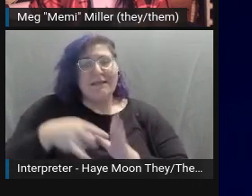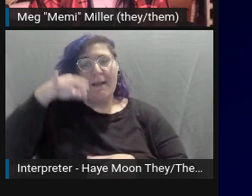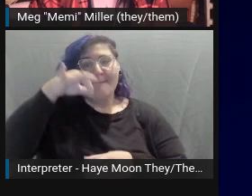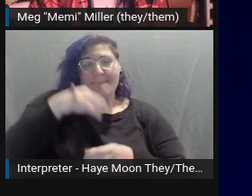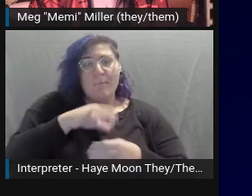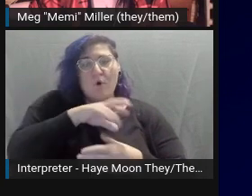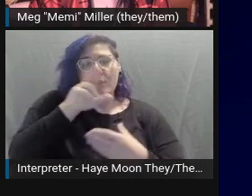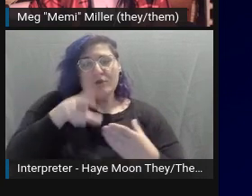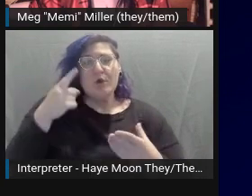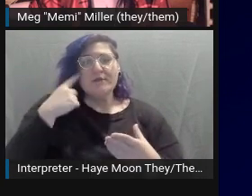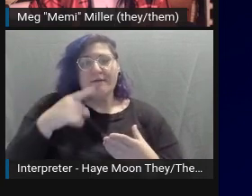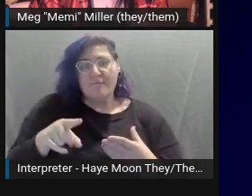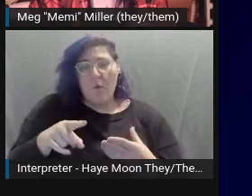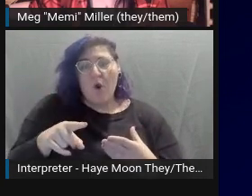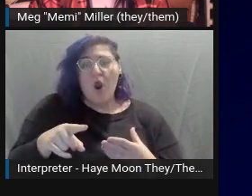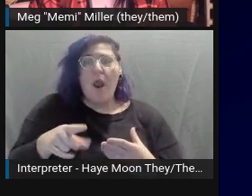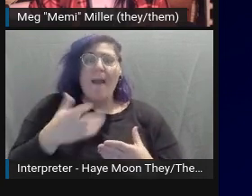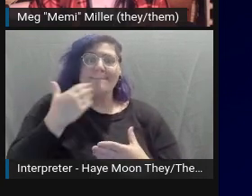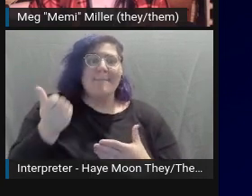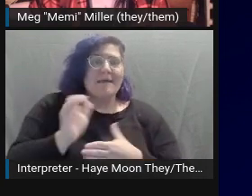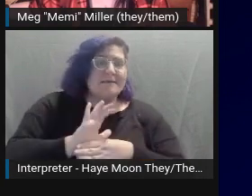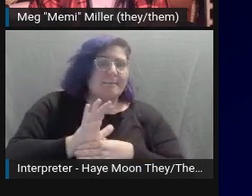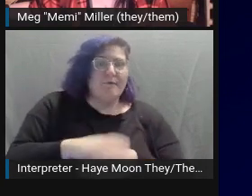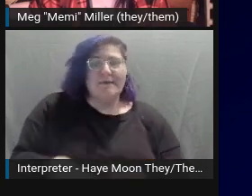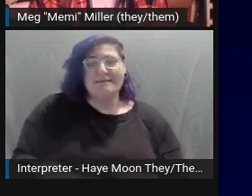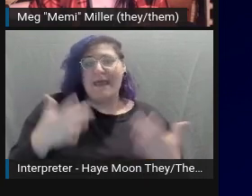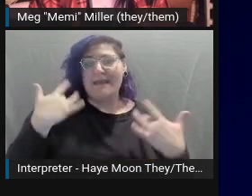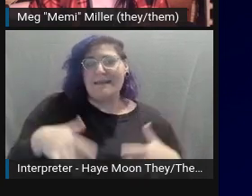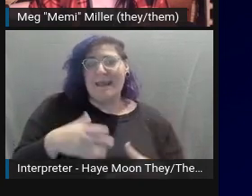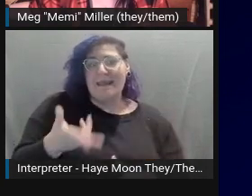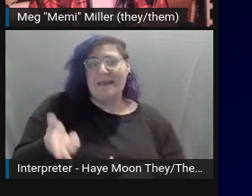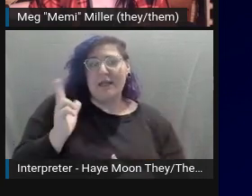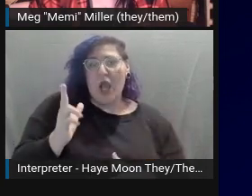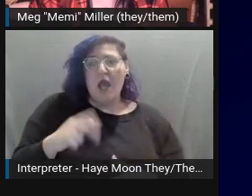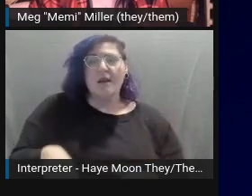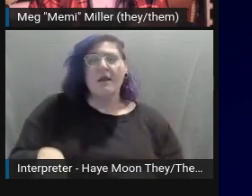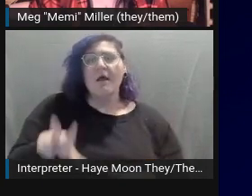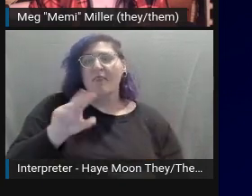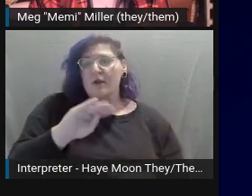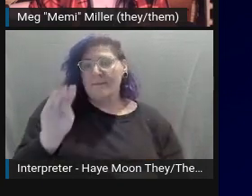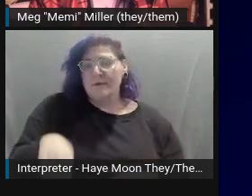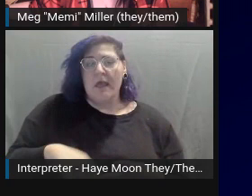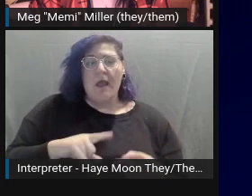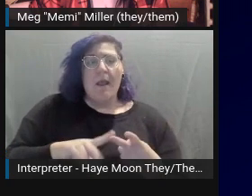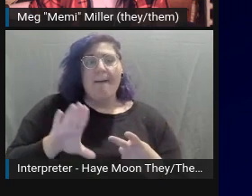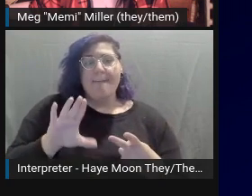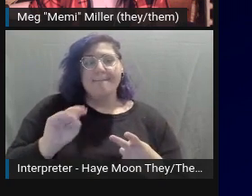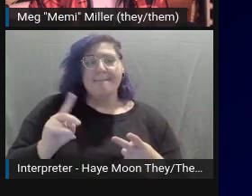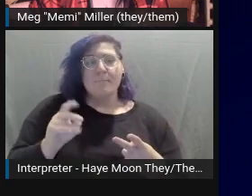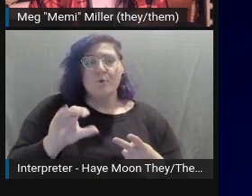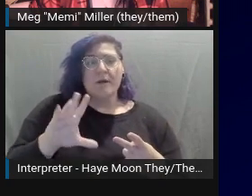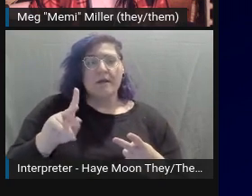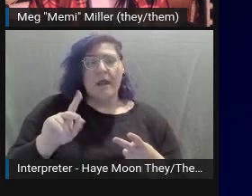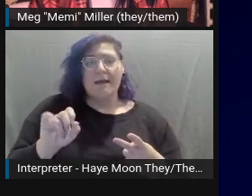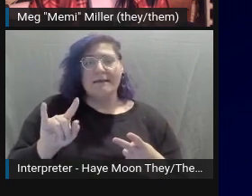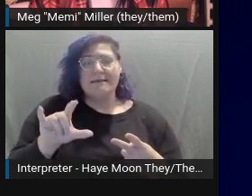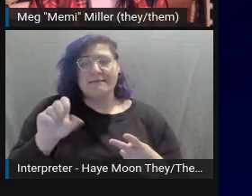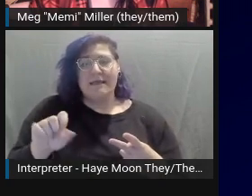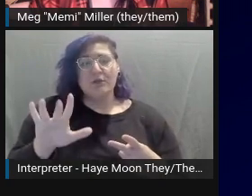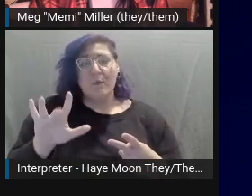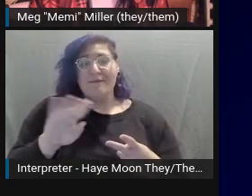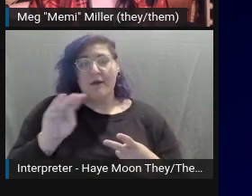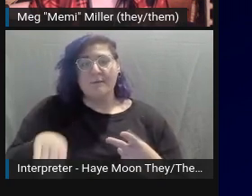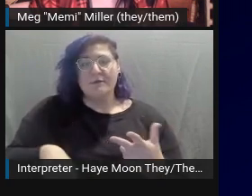percent, the boondock science, 25 percent, Moulin Rouge, 15 percent, pirate radio, 15 percent, a scanner darkly, 10 percent, waiting for